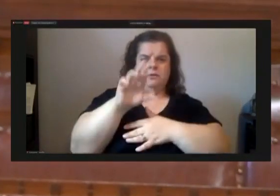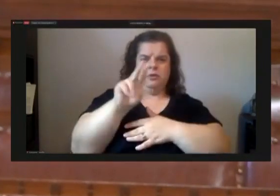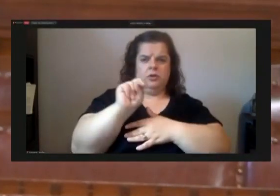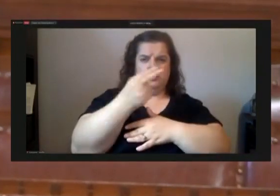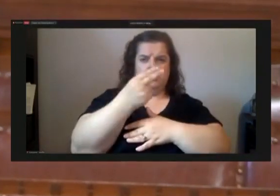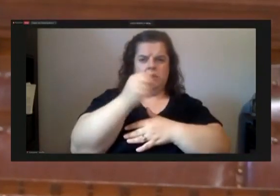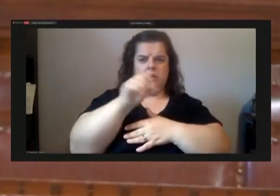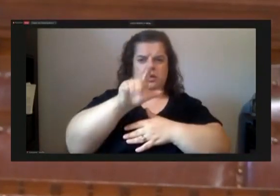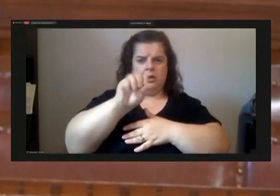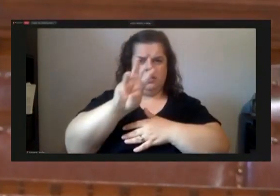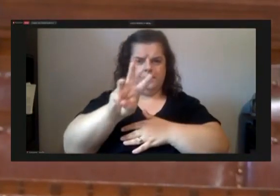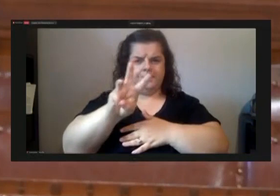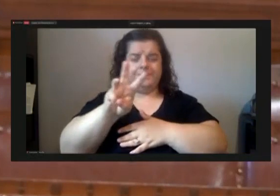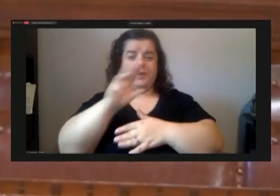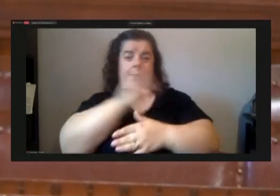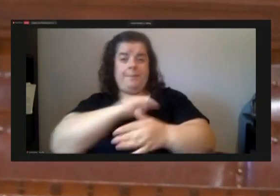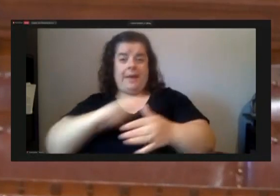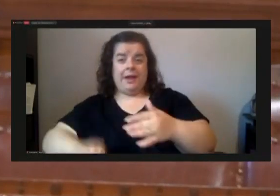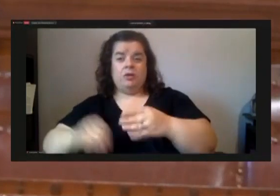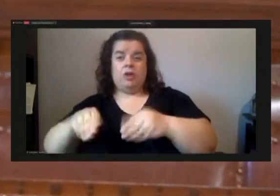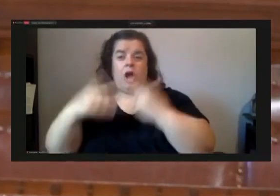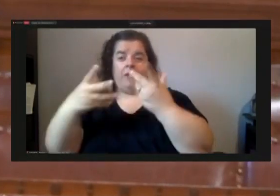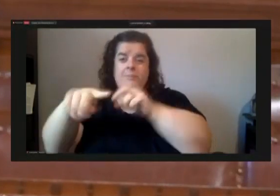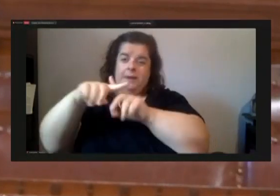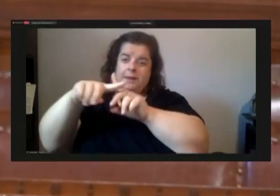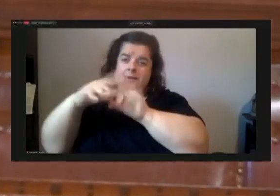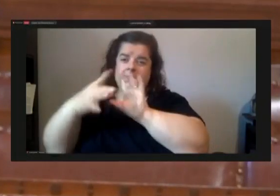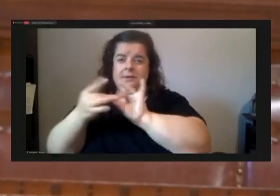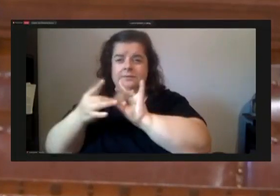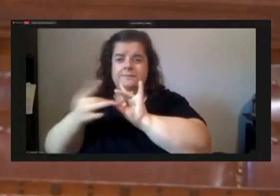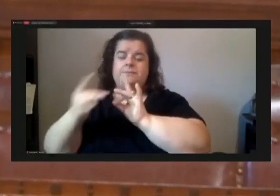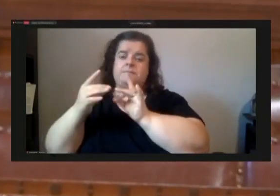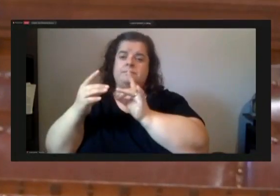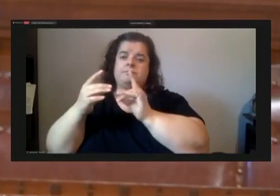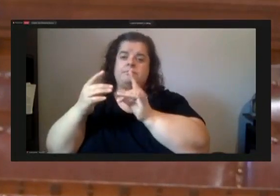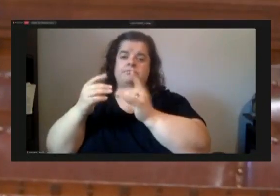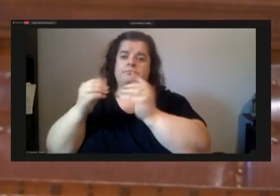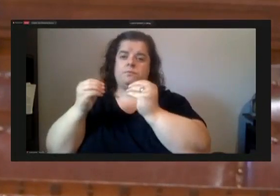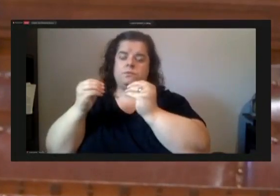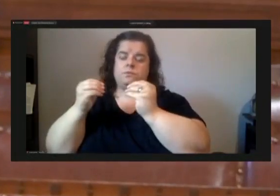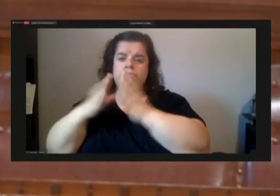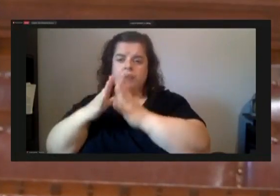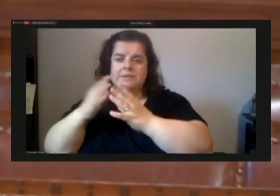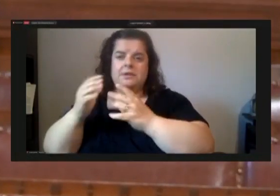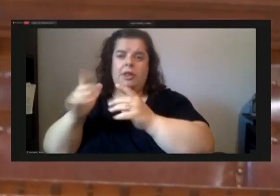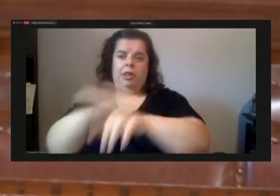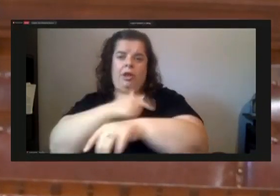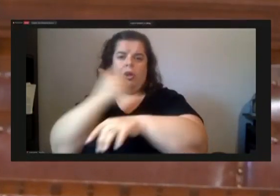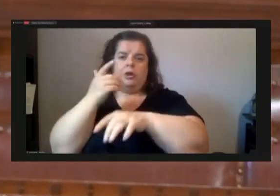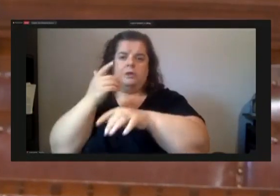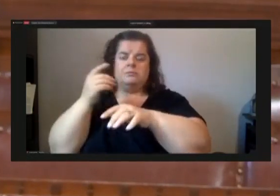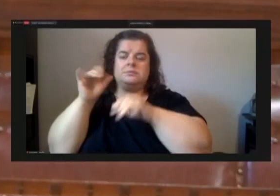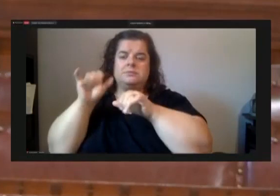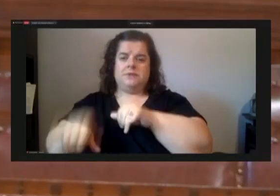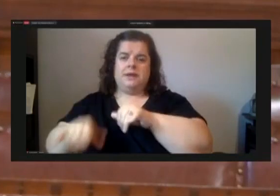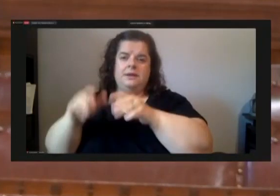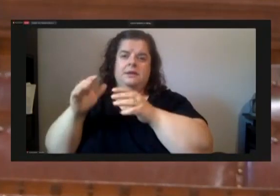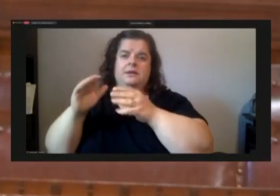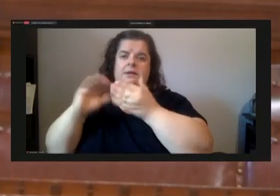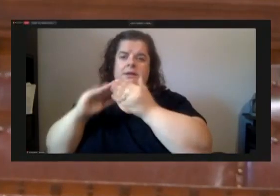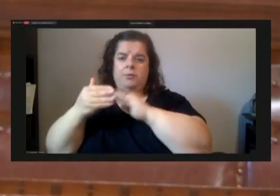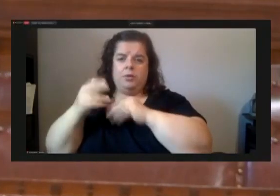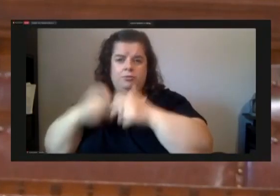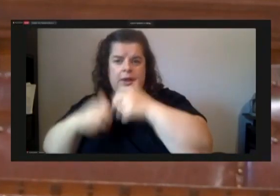offered optimistic comments and suggestions to address long-standing public safety problems with the complex series of intersections in the project area